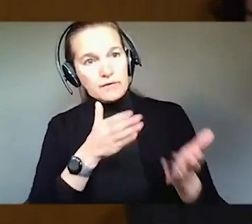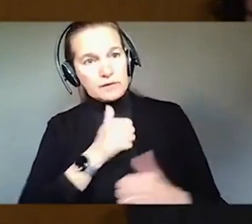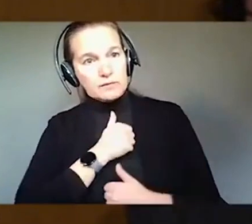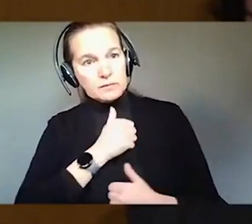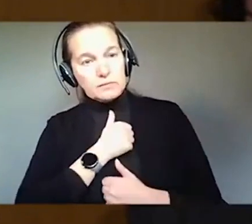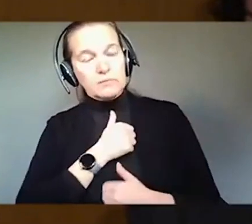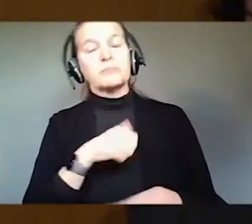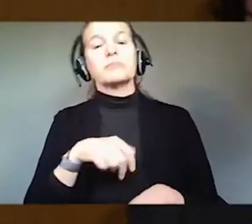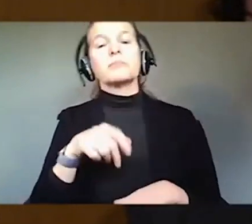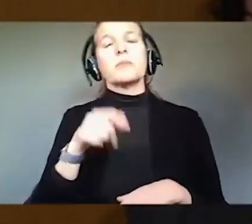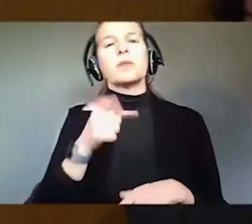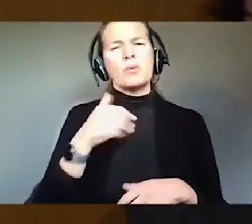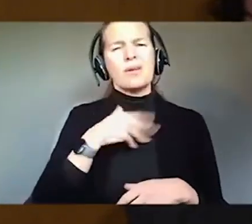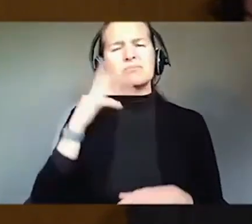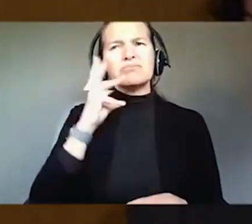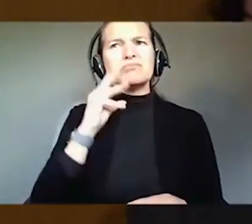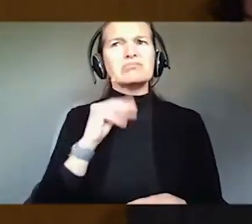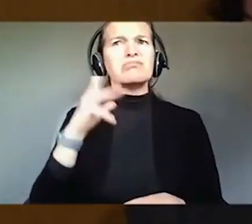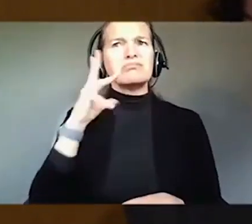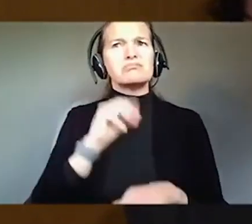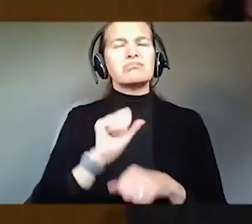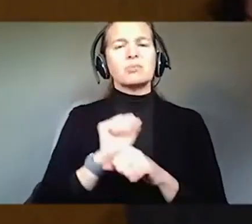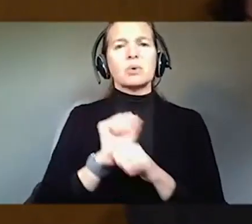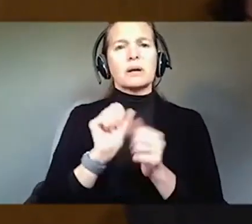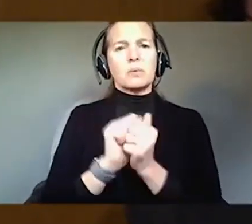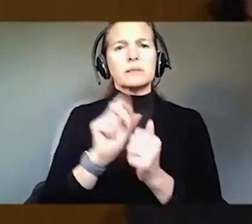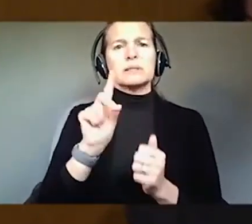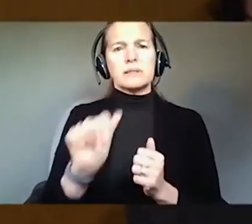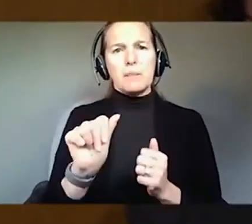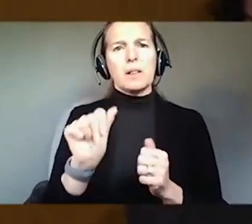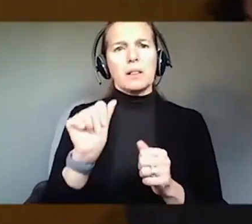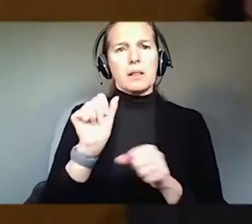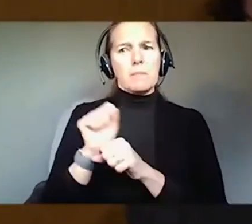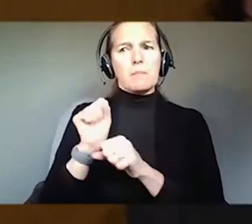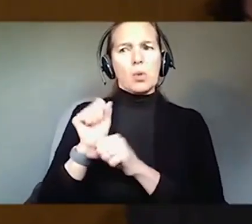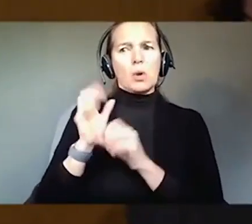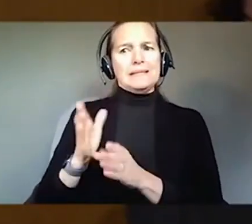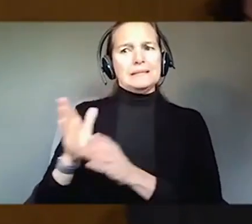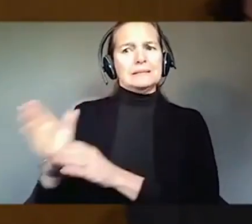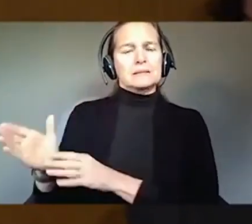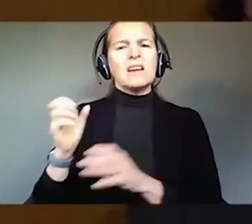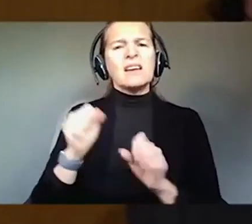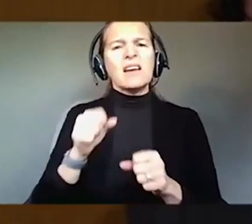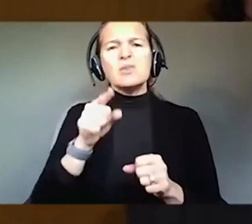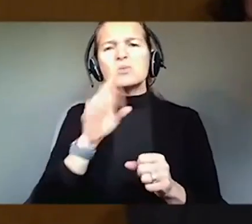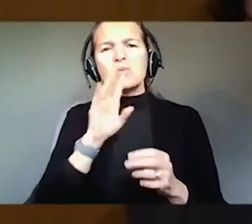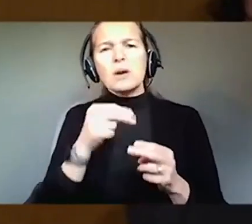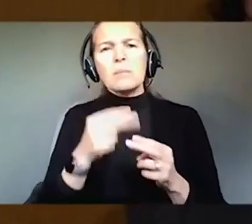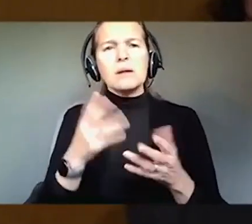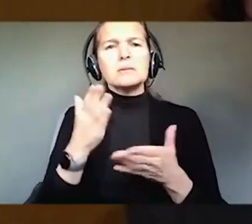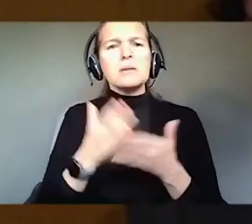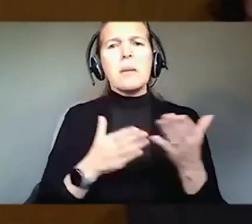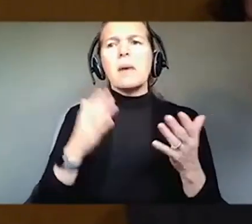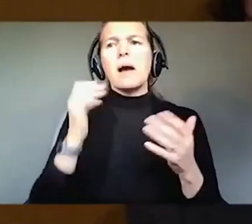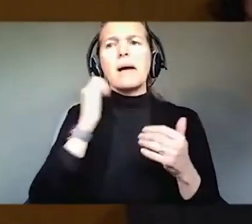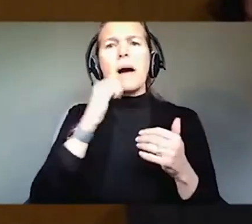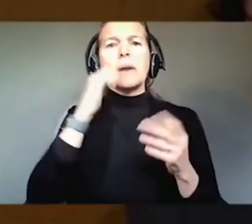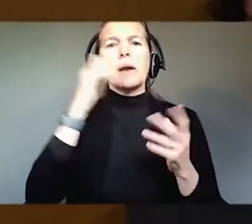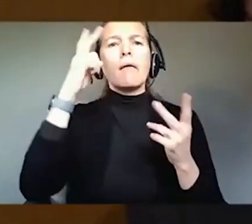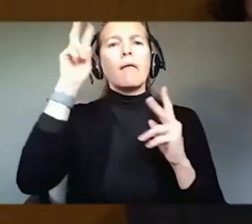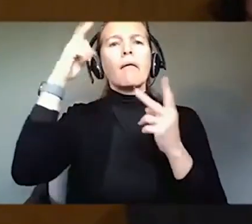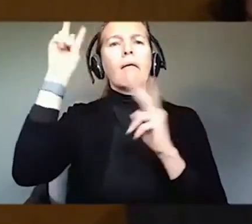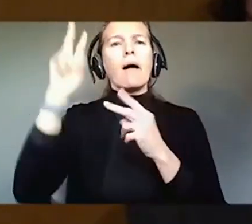experience managing and working with disabled employees. Can you speak to some of the most common misconceptions about